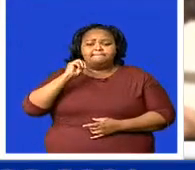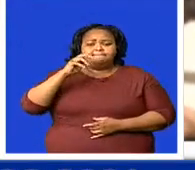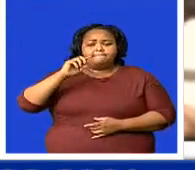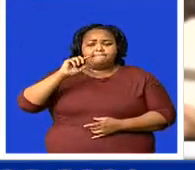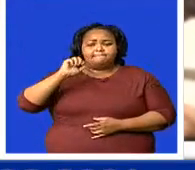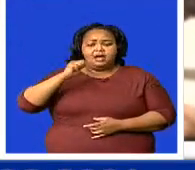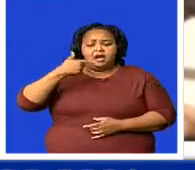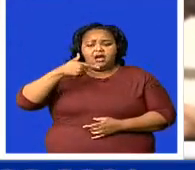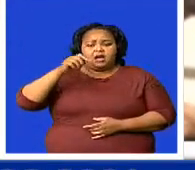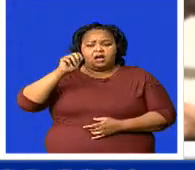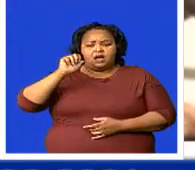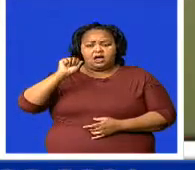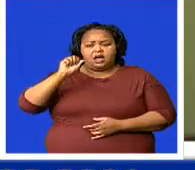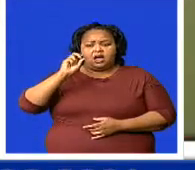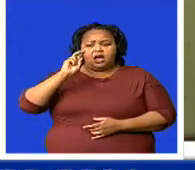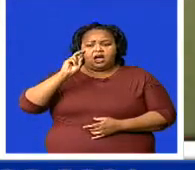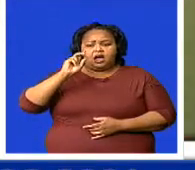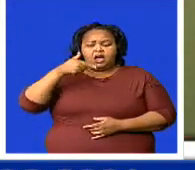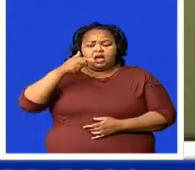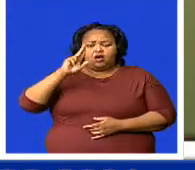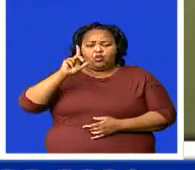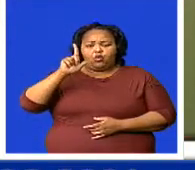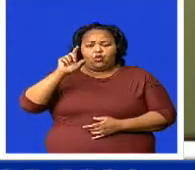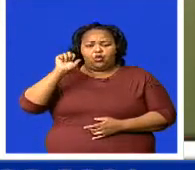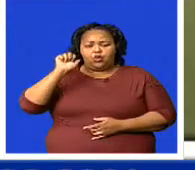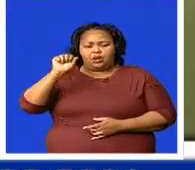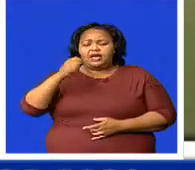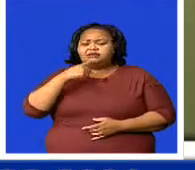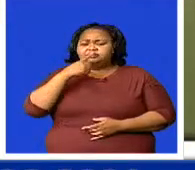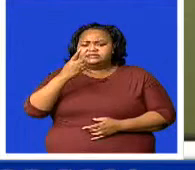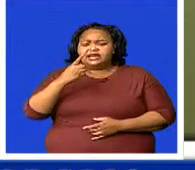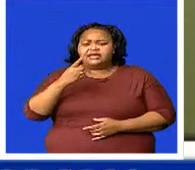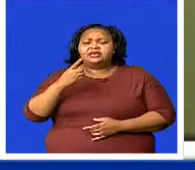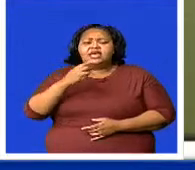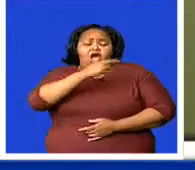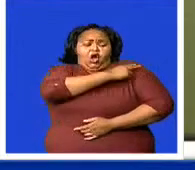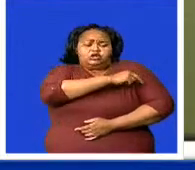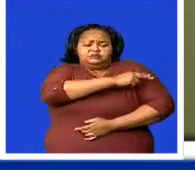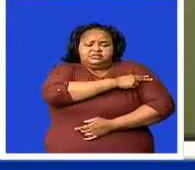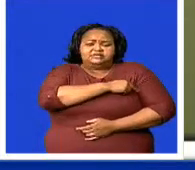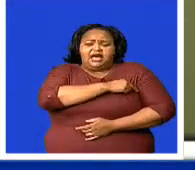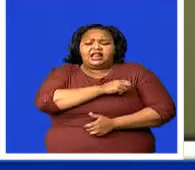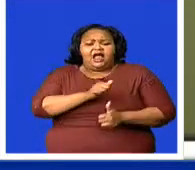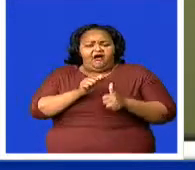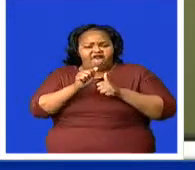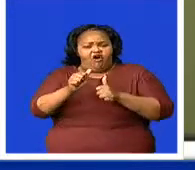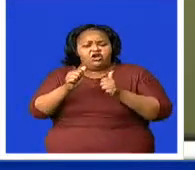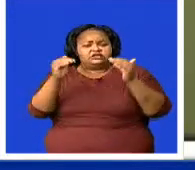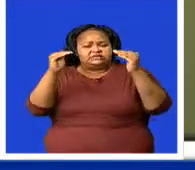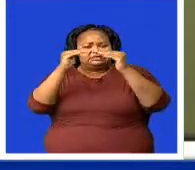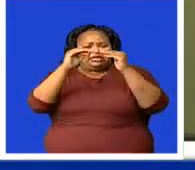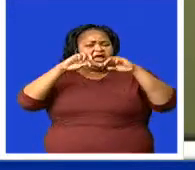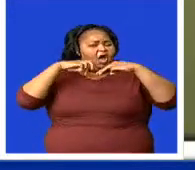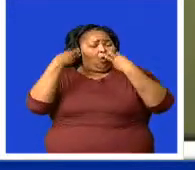Clinic follows global standards. The Ministry has introduced the quality management system standard ISO